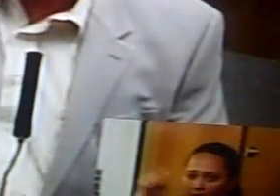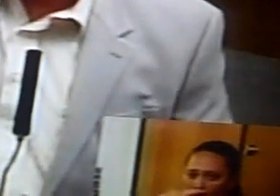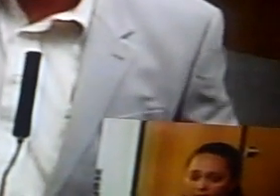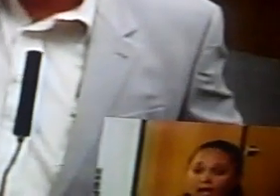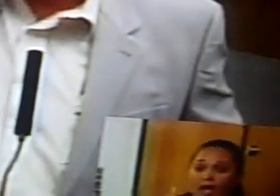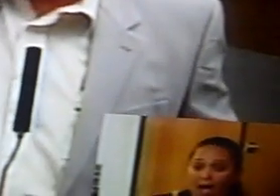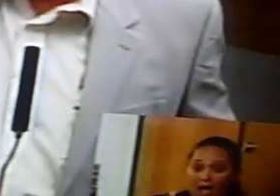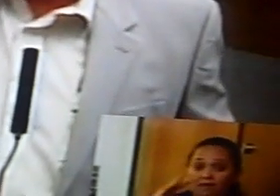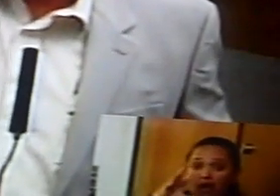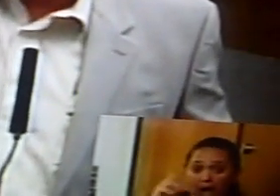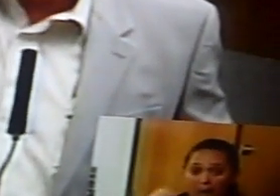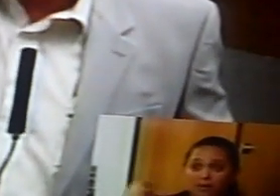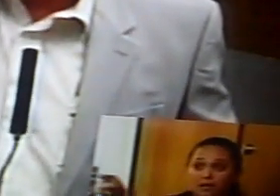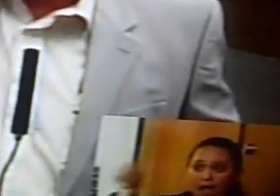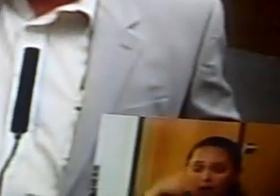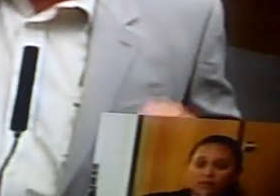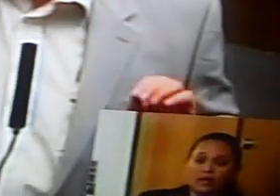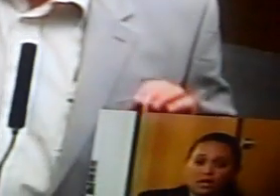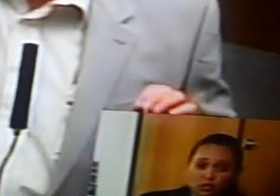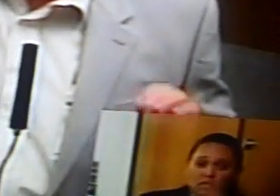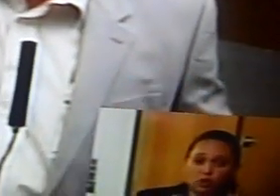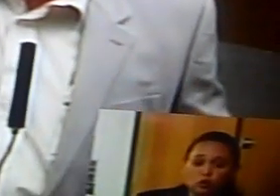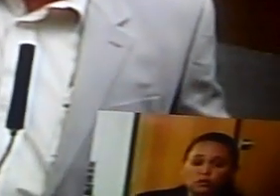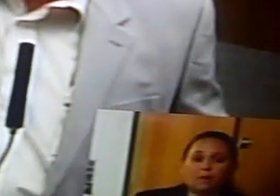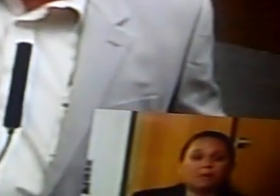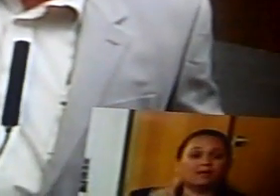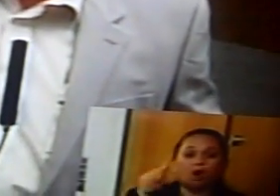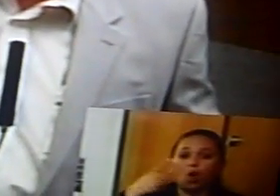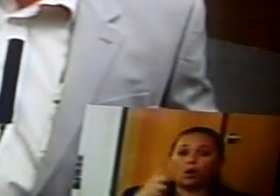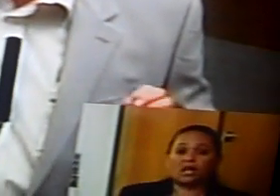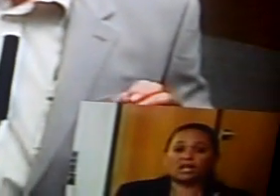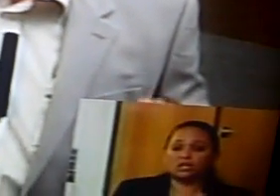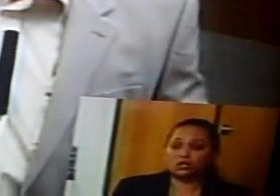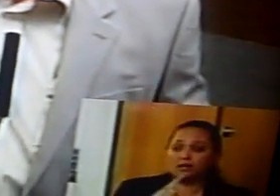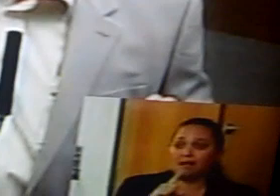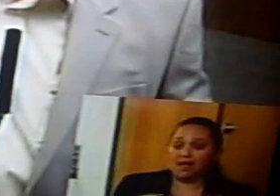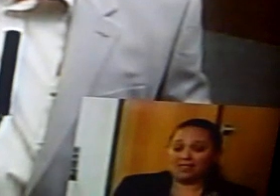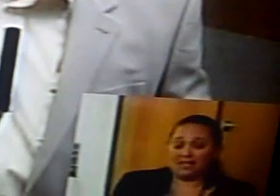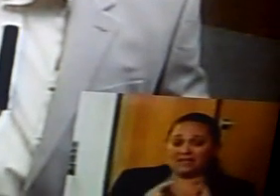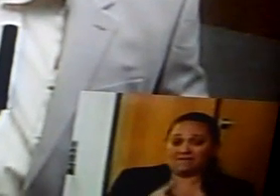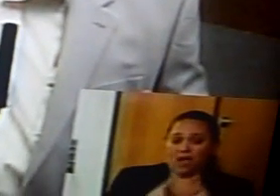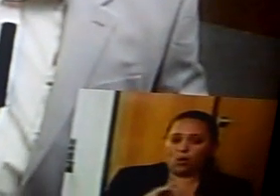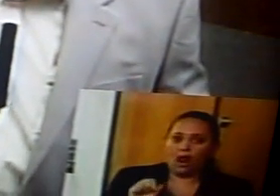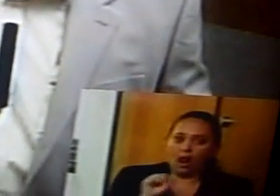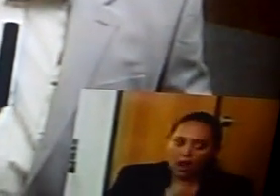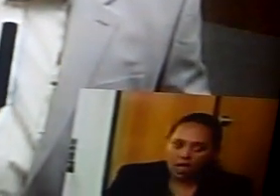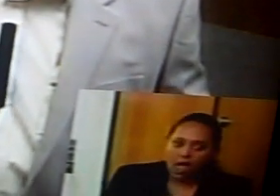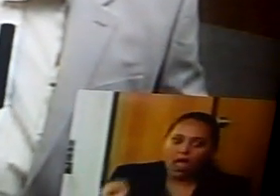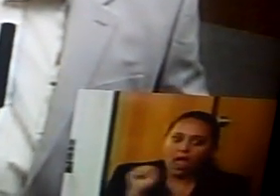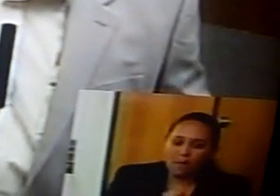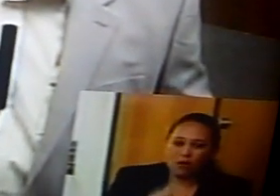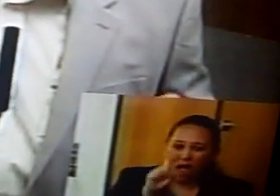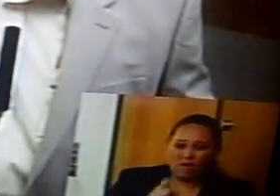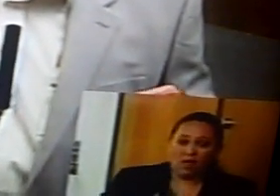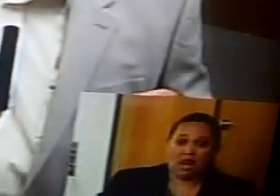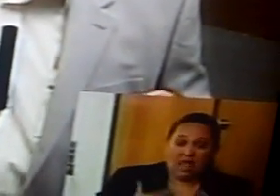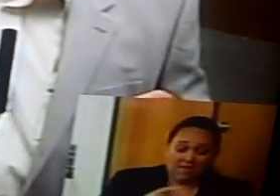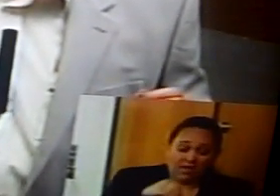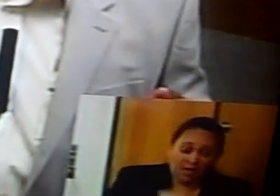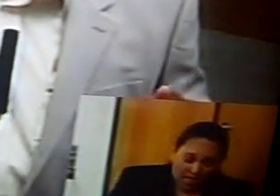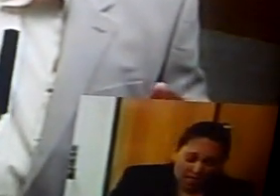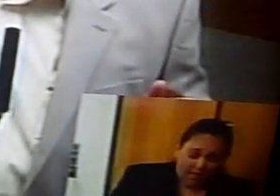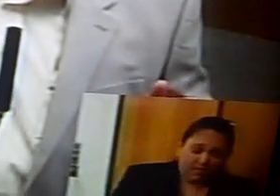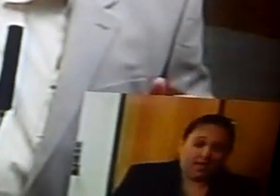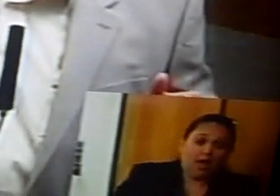There are companies out in the nation that do it. The only issue is that this is very labor-intensive. You've to live in the garbage can for a couple